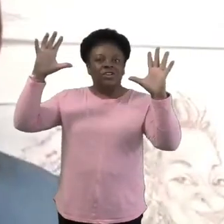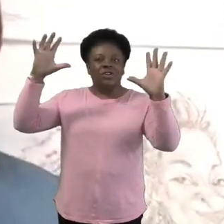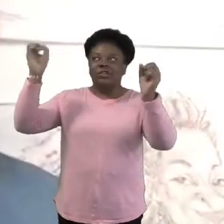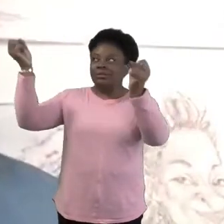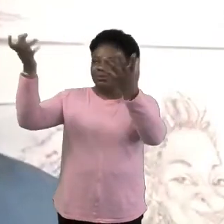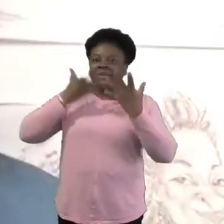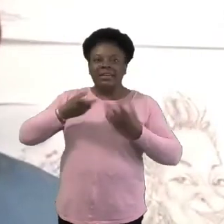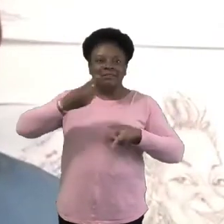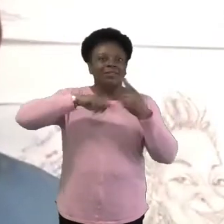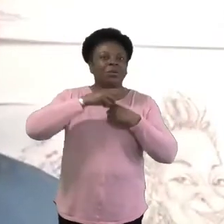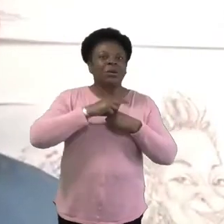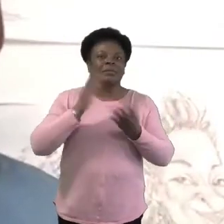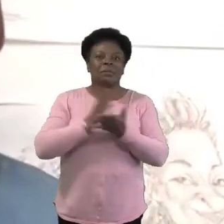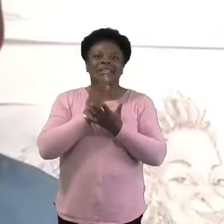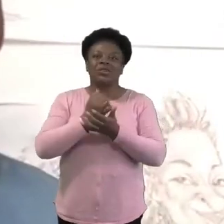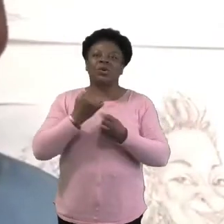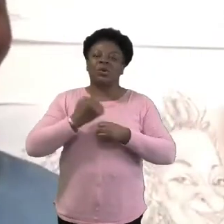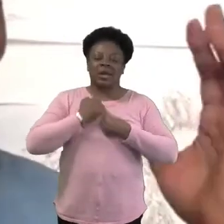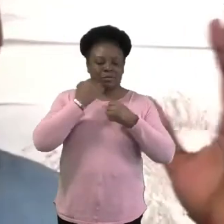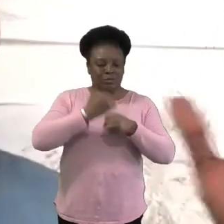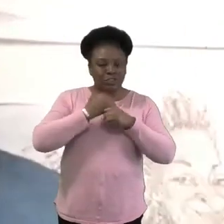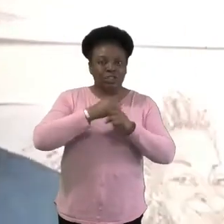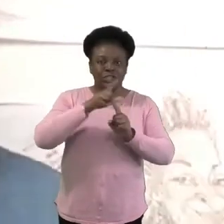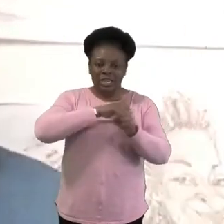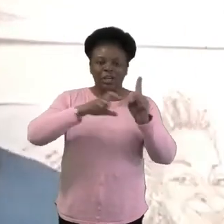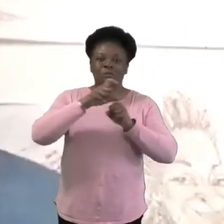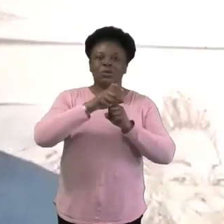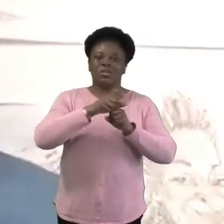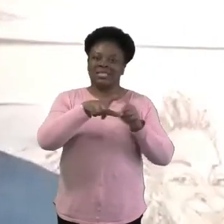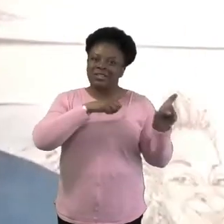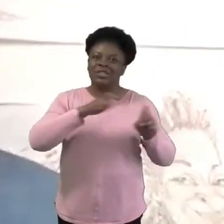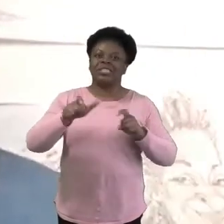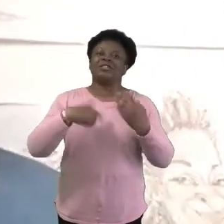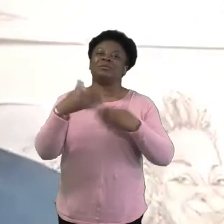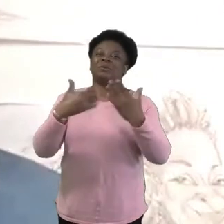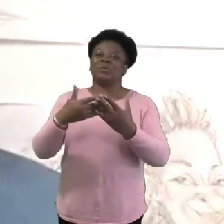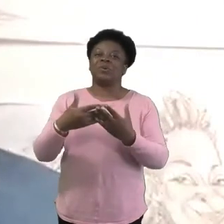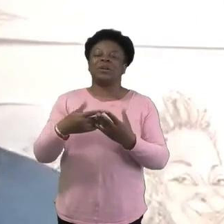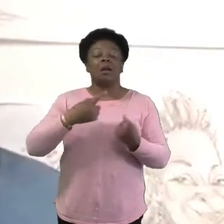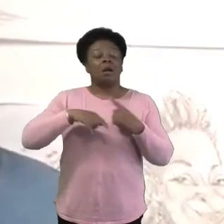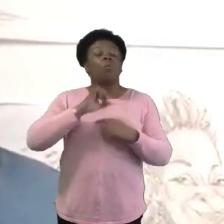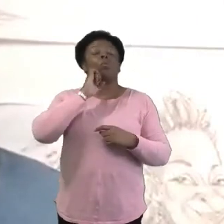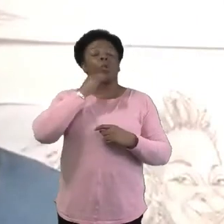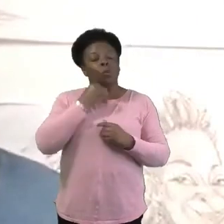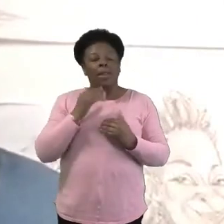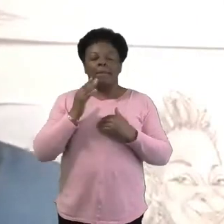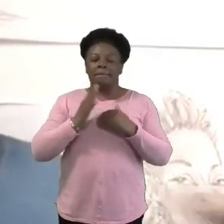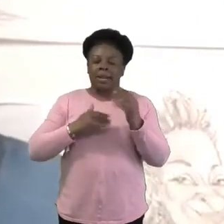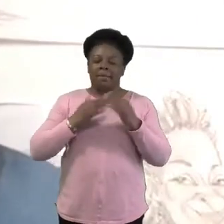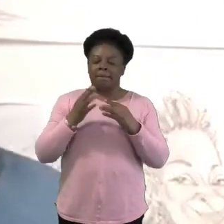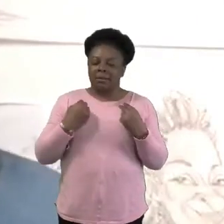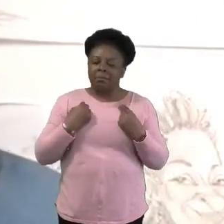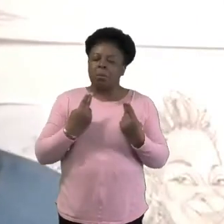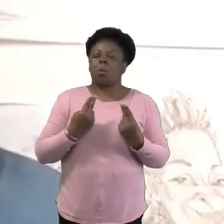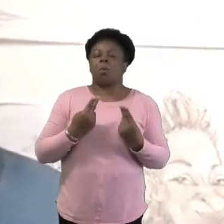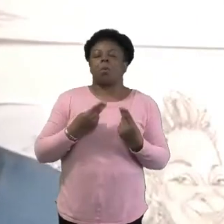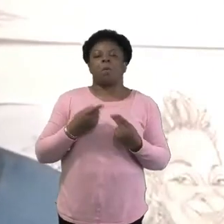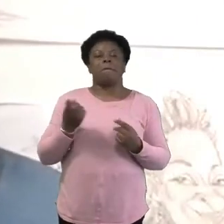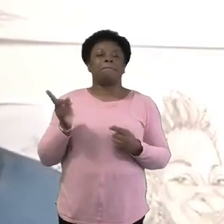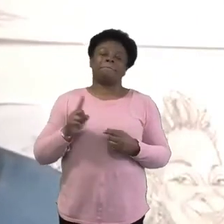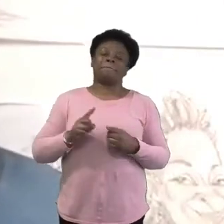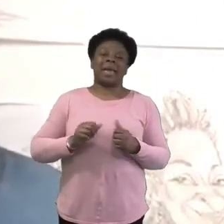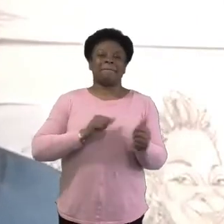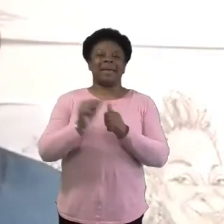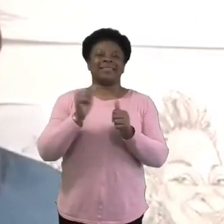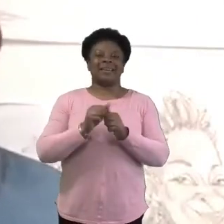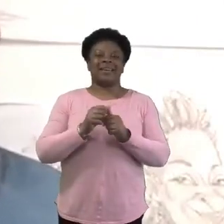community in regards to CYF. We're going to build back better people. There's no doubt about it. We're God's children. We